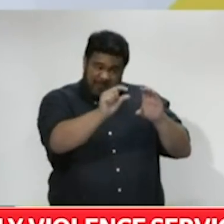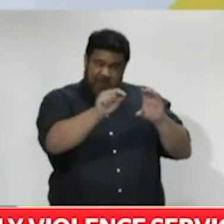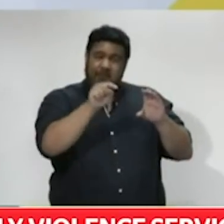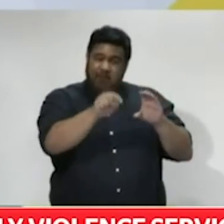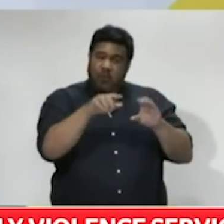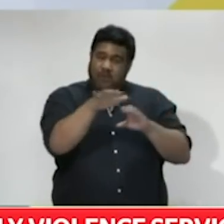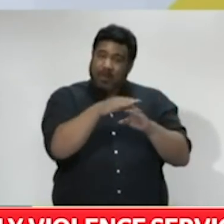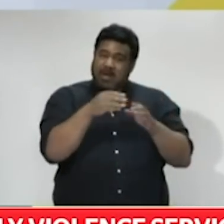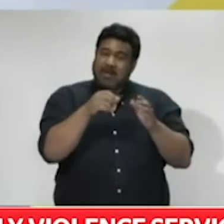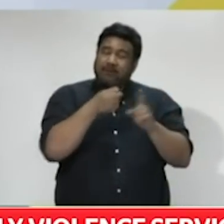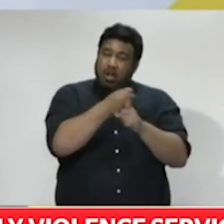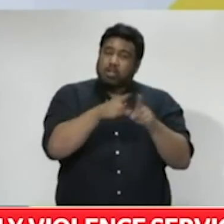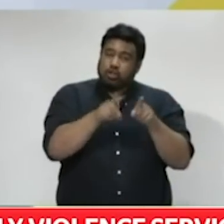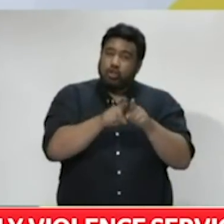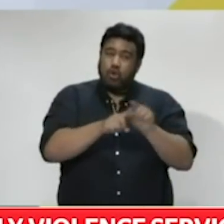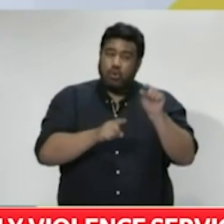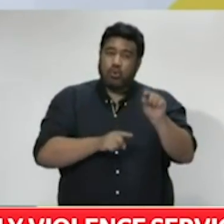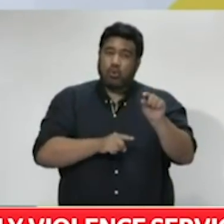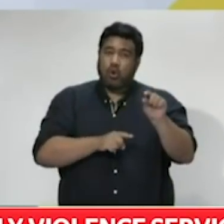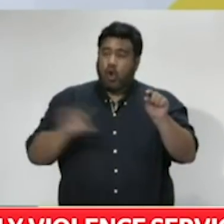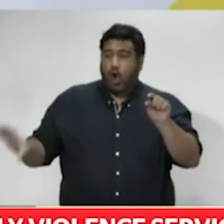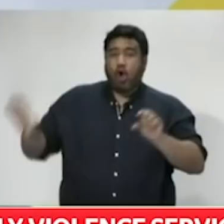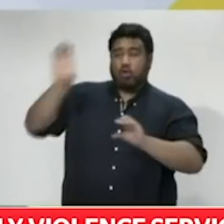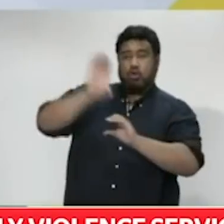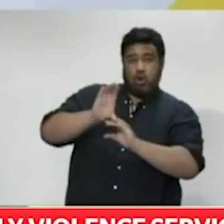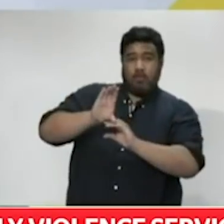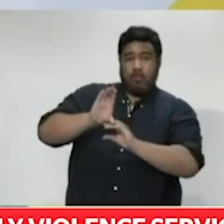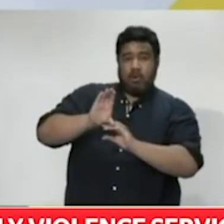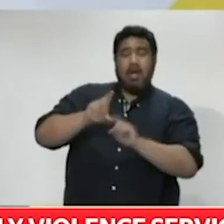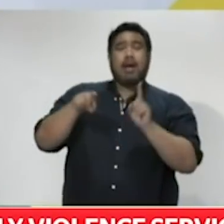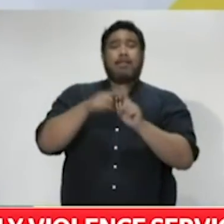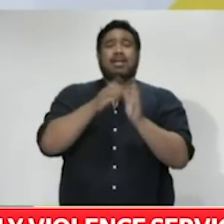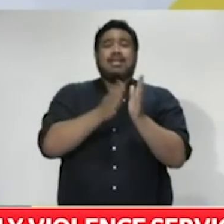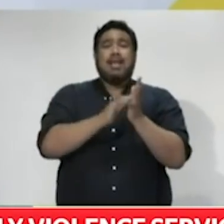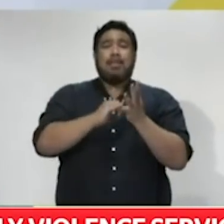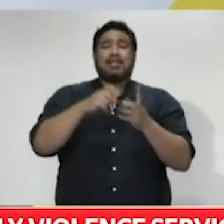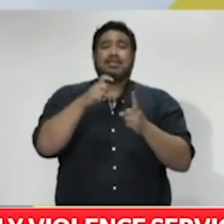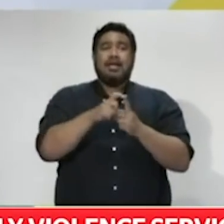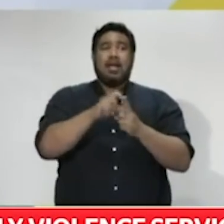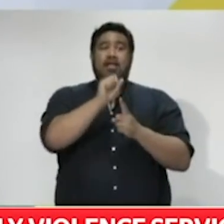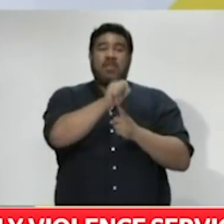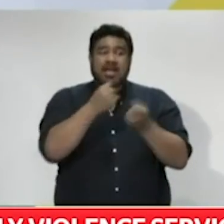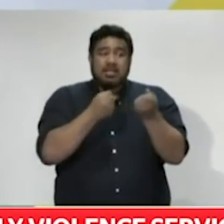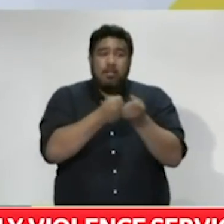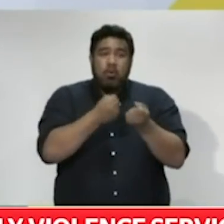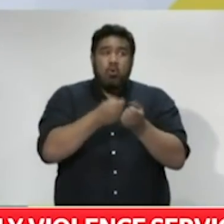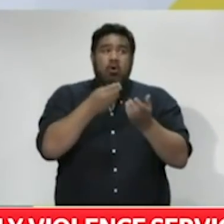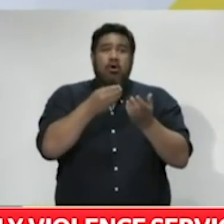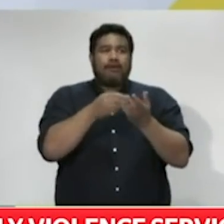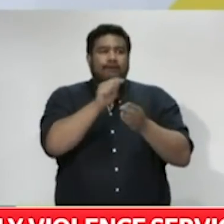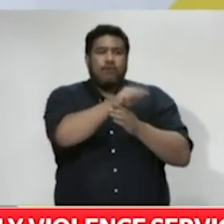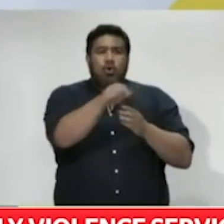also on top of MSD's support package for NGOs